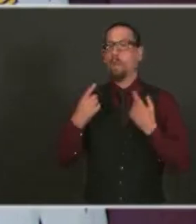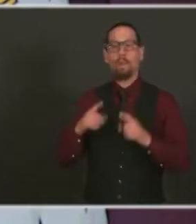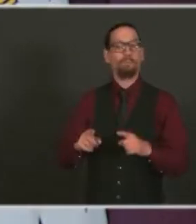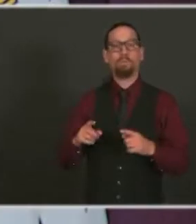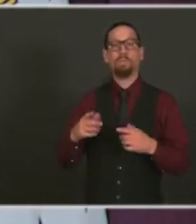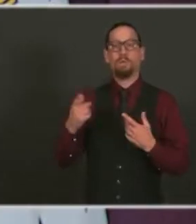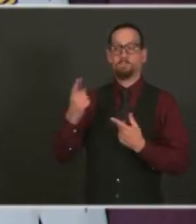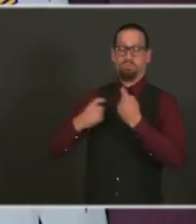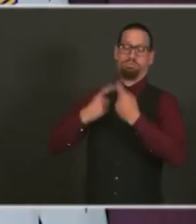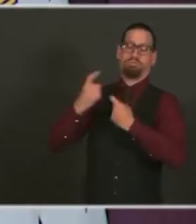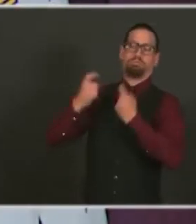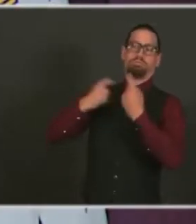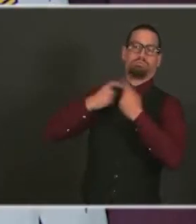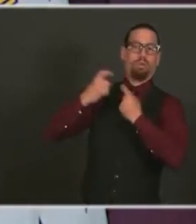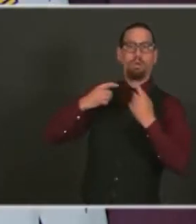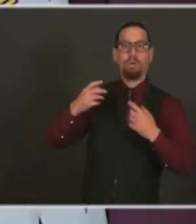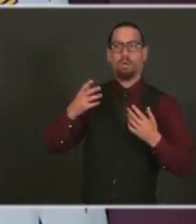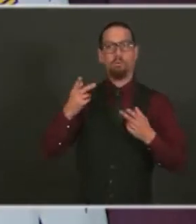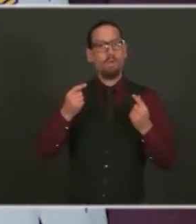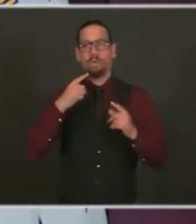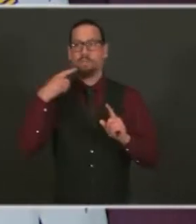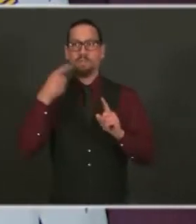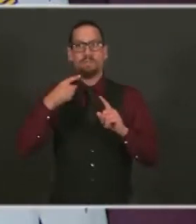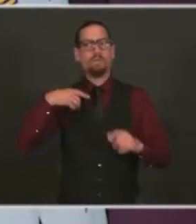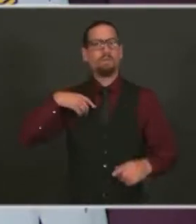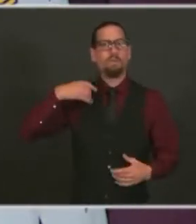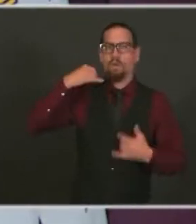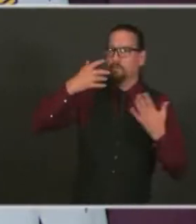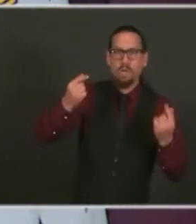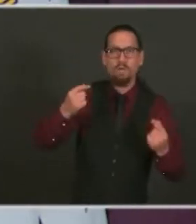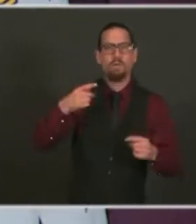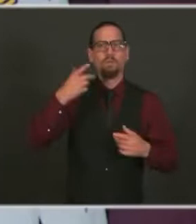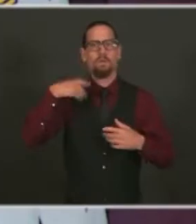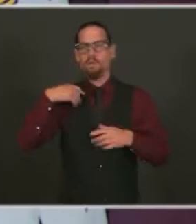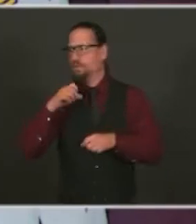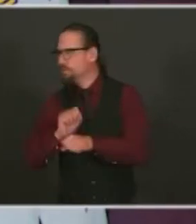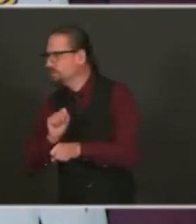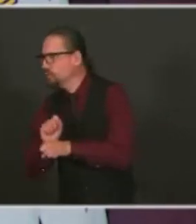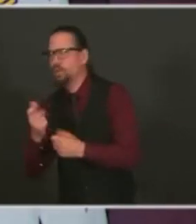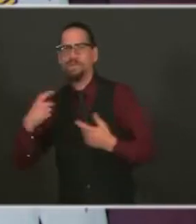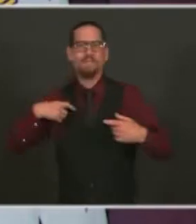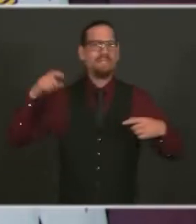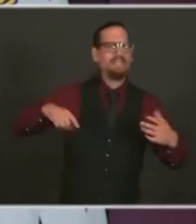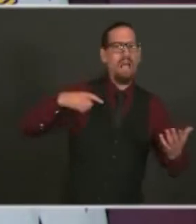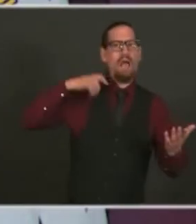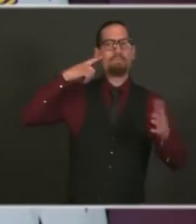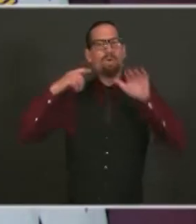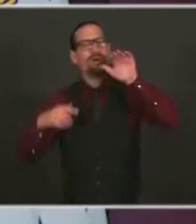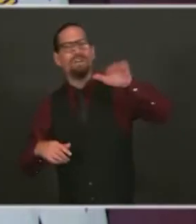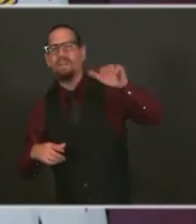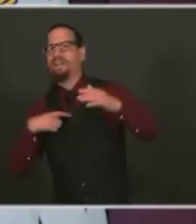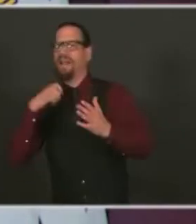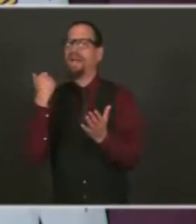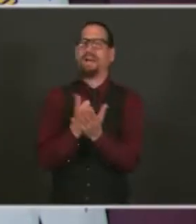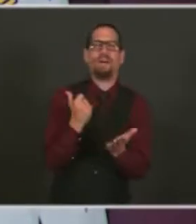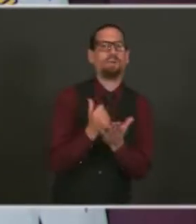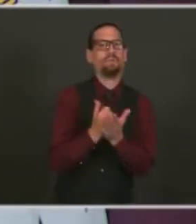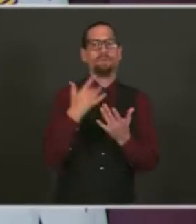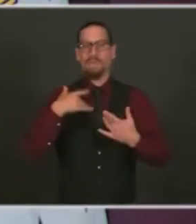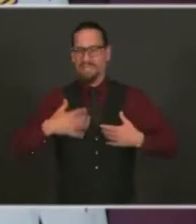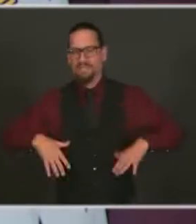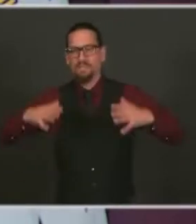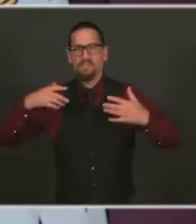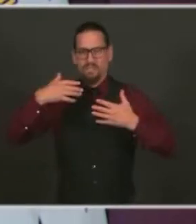Governor, I need my job. I can't feed my kids. Governor, I'm desperate to visit my loved one